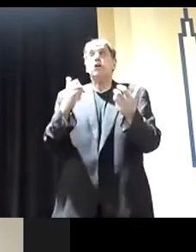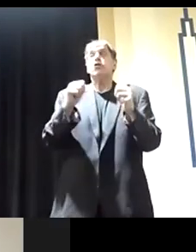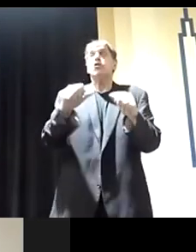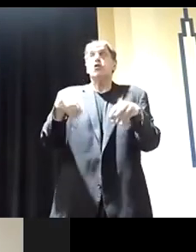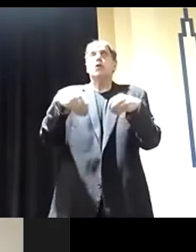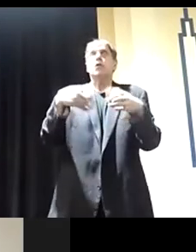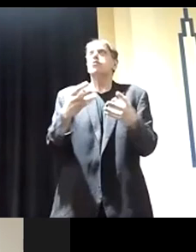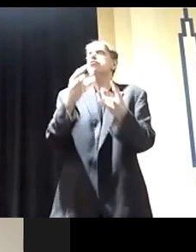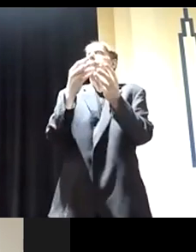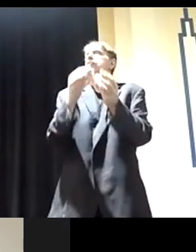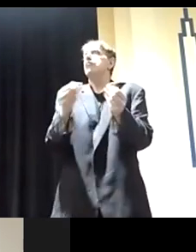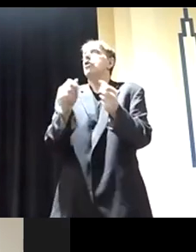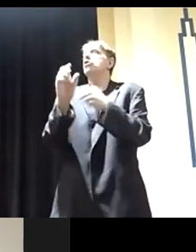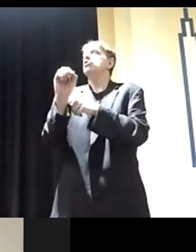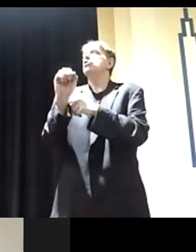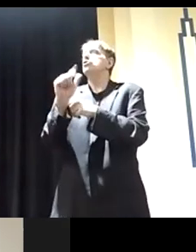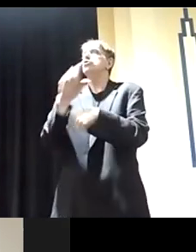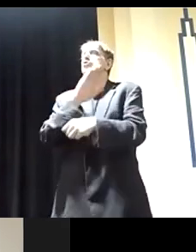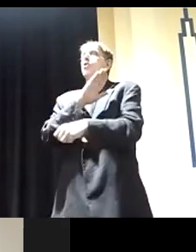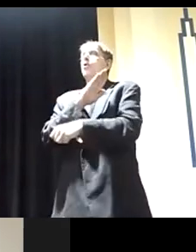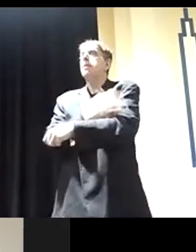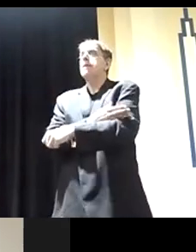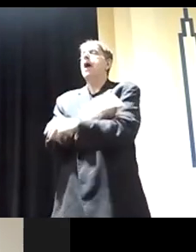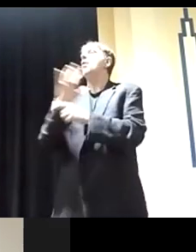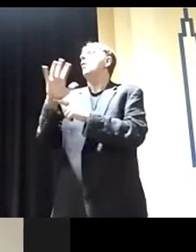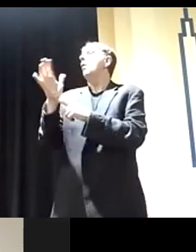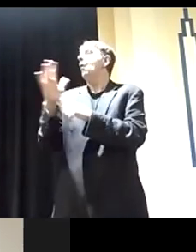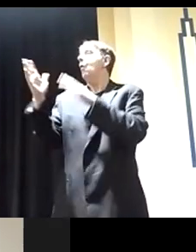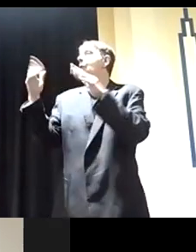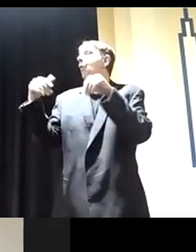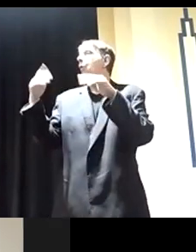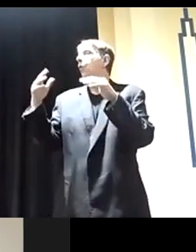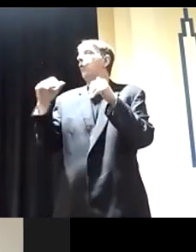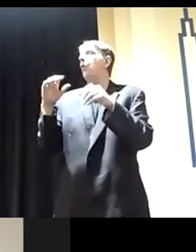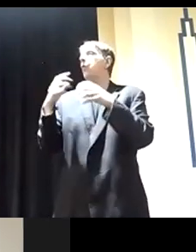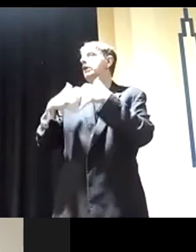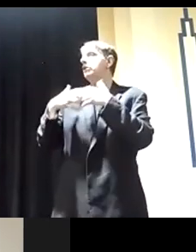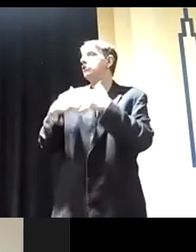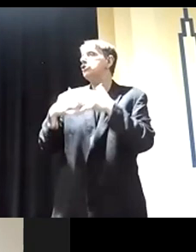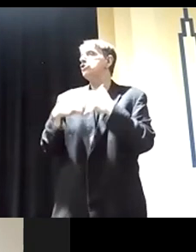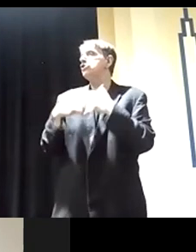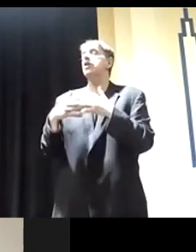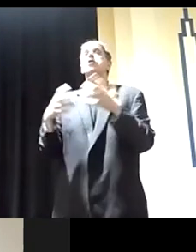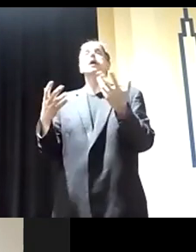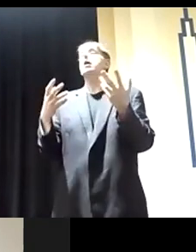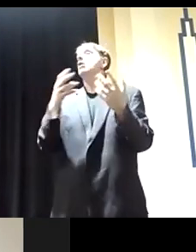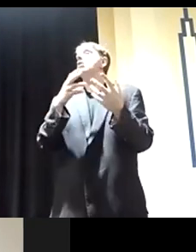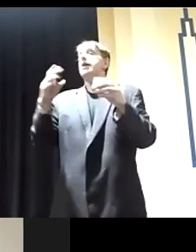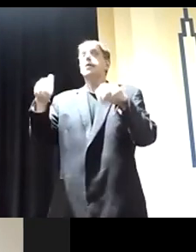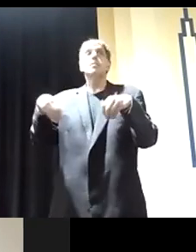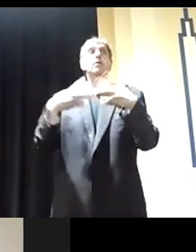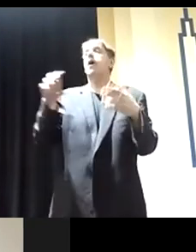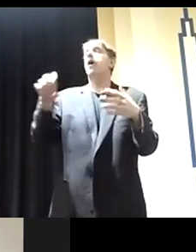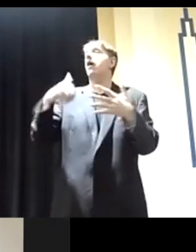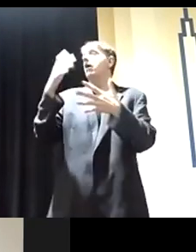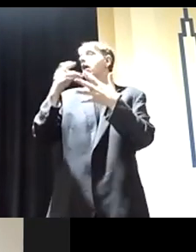our solar panels, our wind generators and our hydro and our hydrogen technology, God willing, which will be soon. And